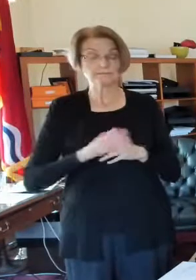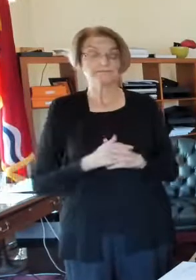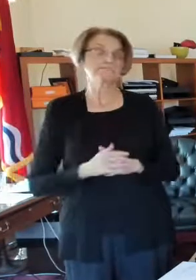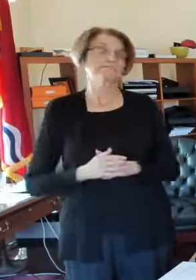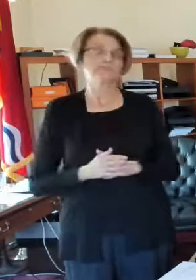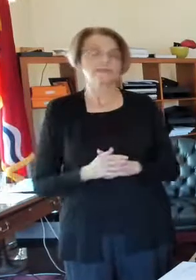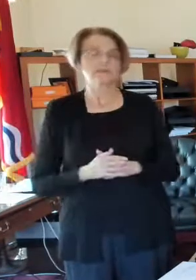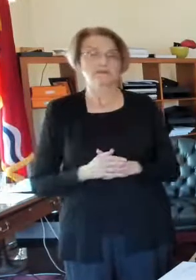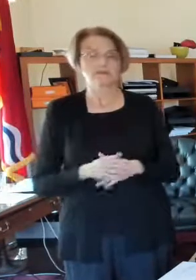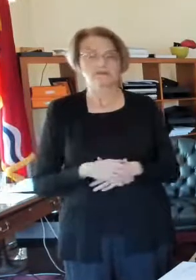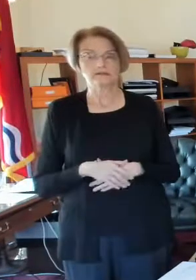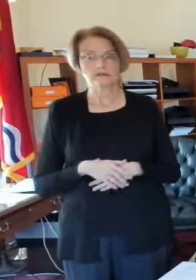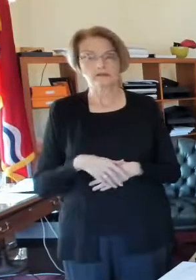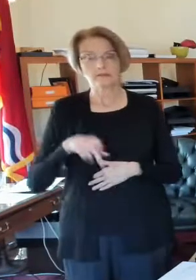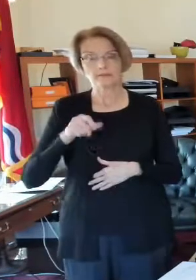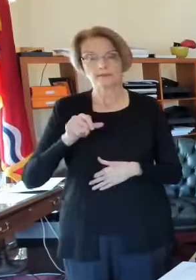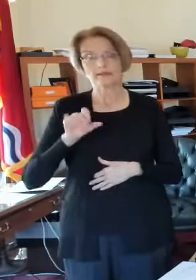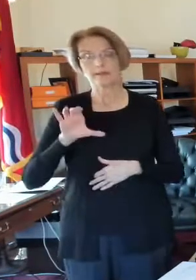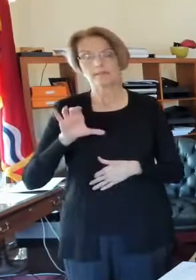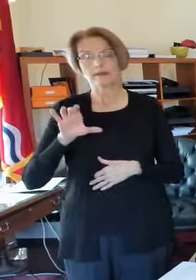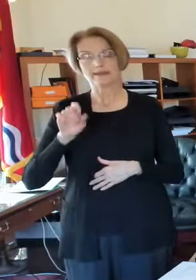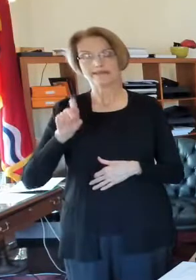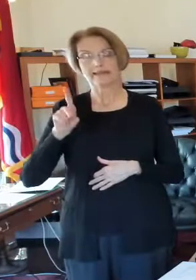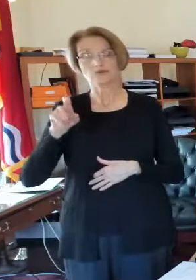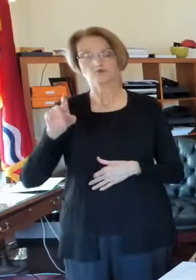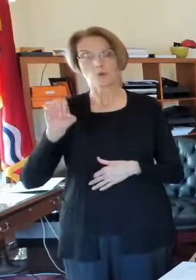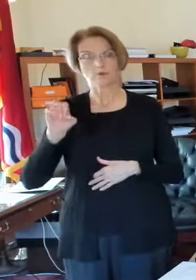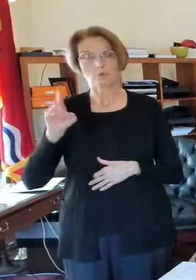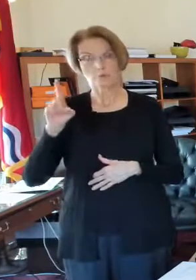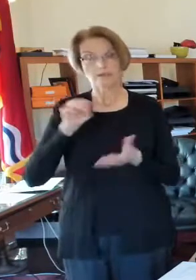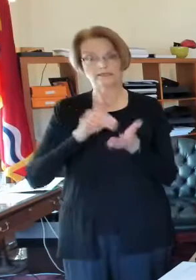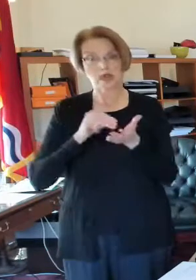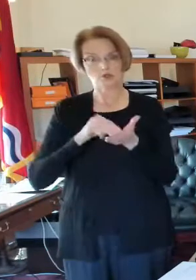of the physicians on the pandemic task force yesterday said,